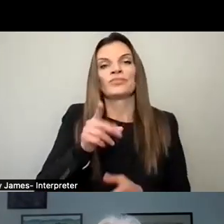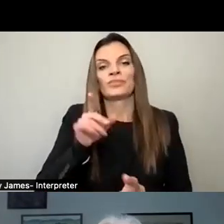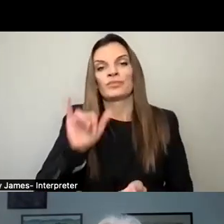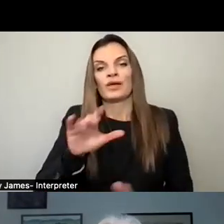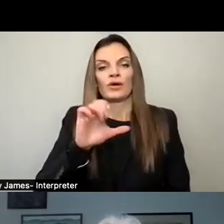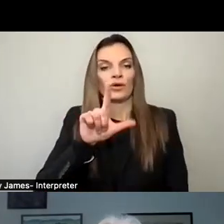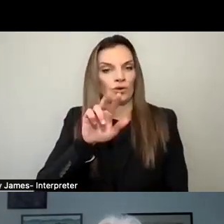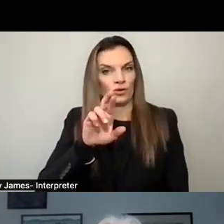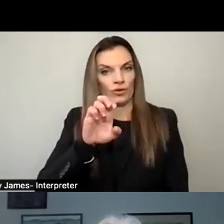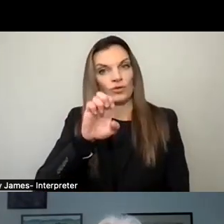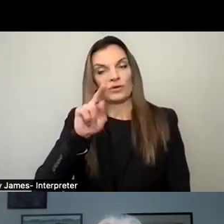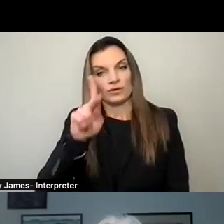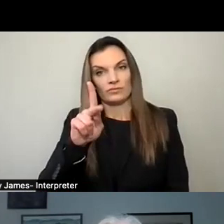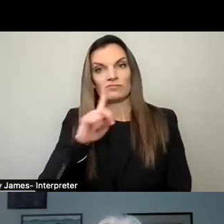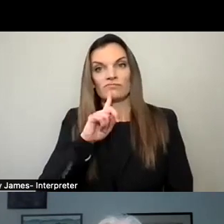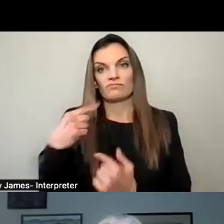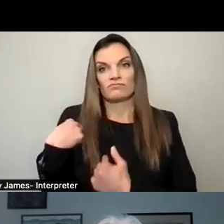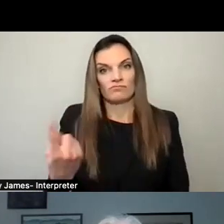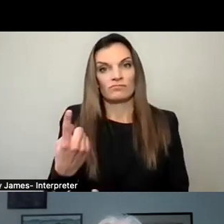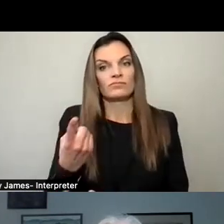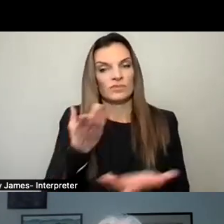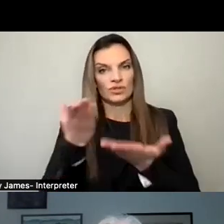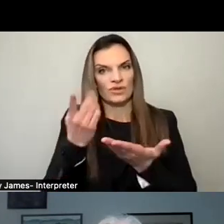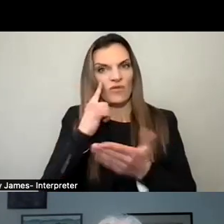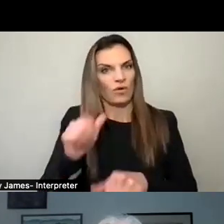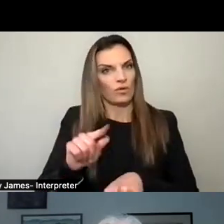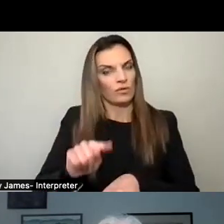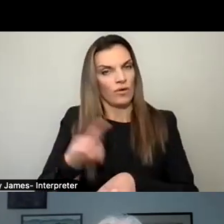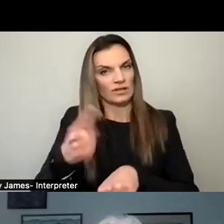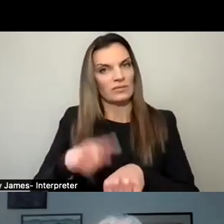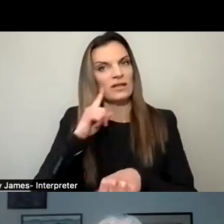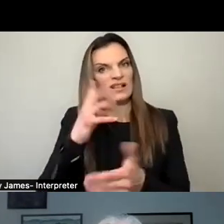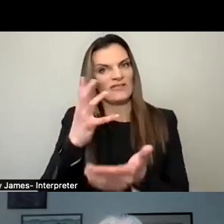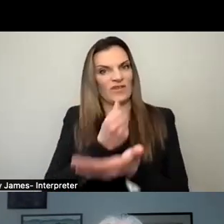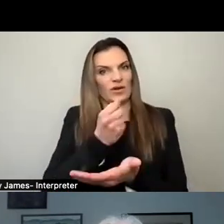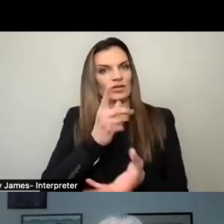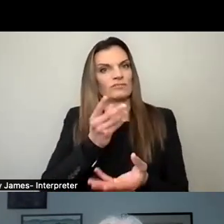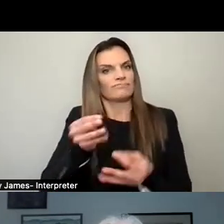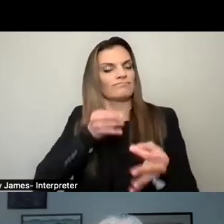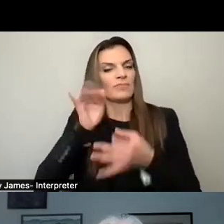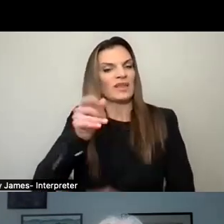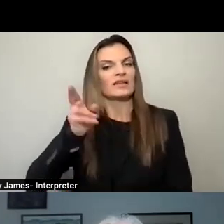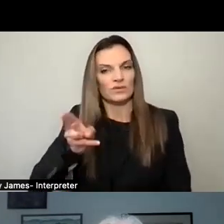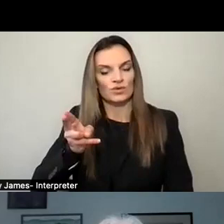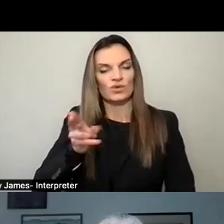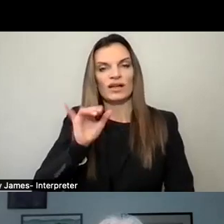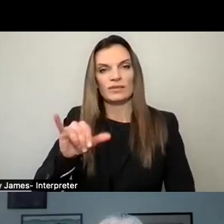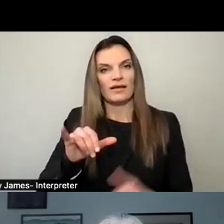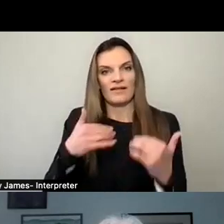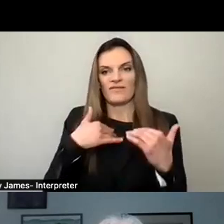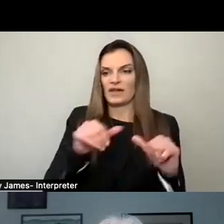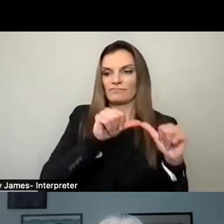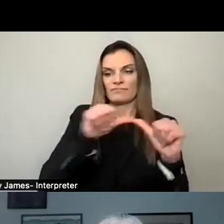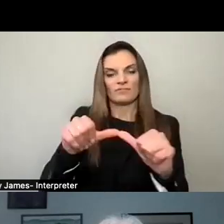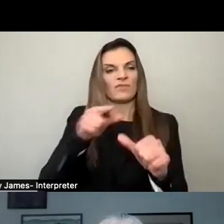recent times, been very long-serving. I think there's an advantage of providing that history and that continuity that allows